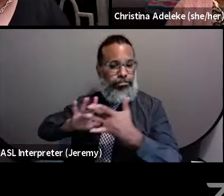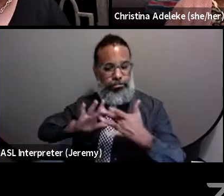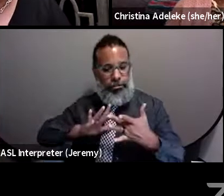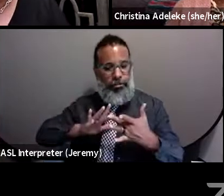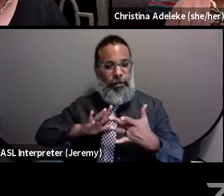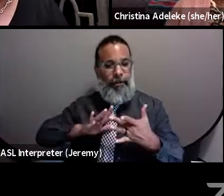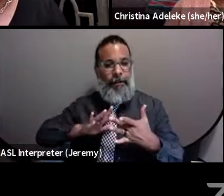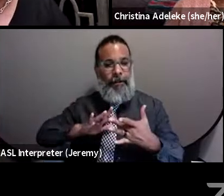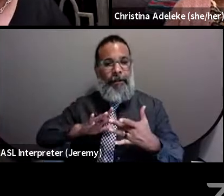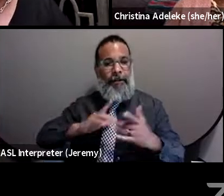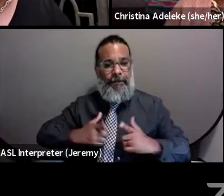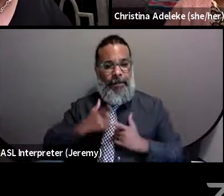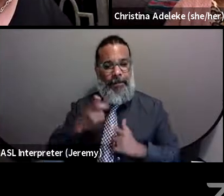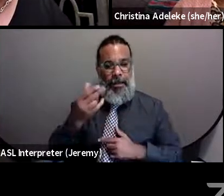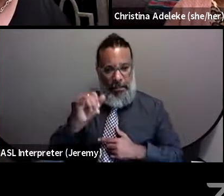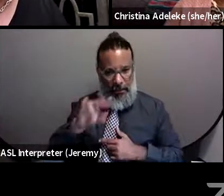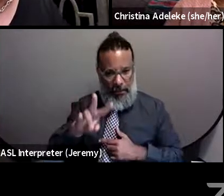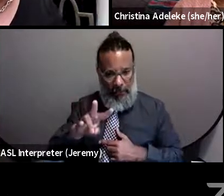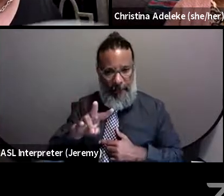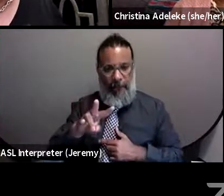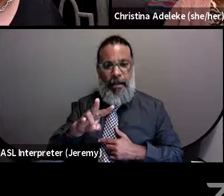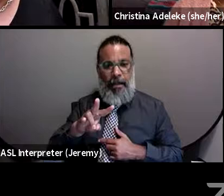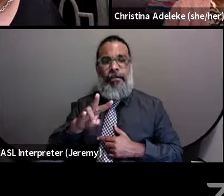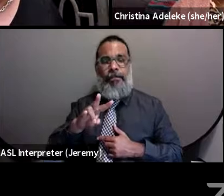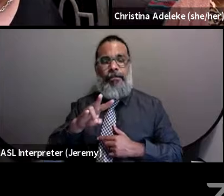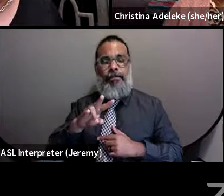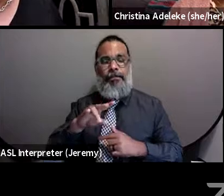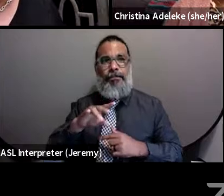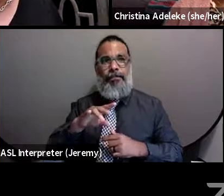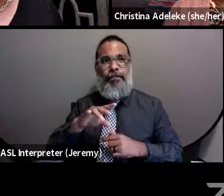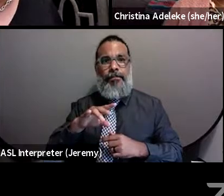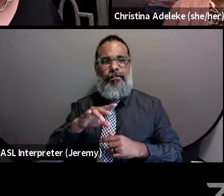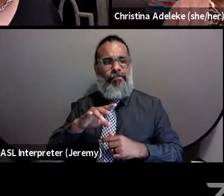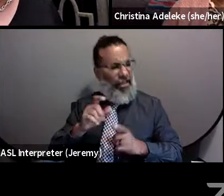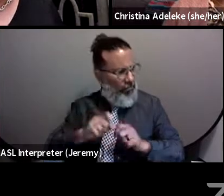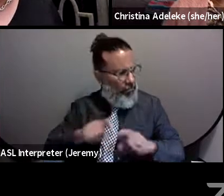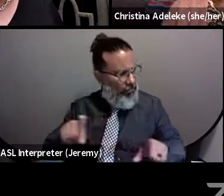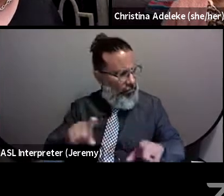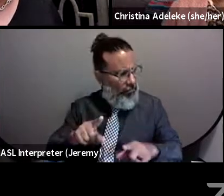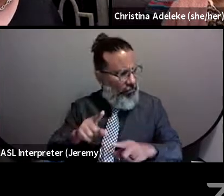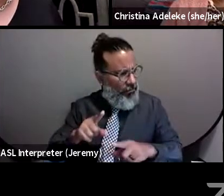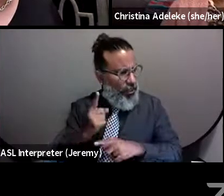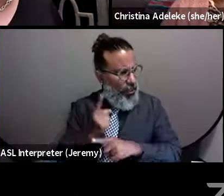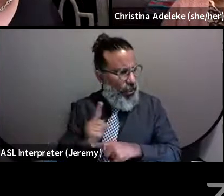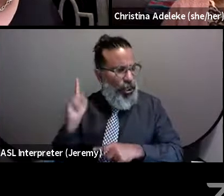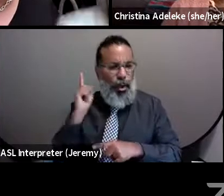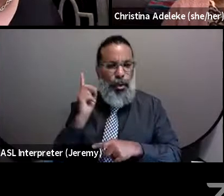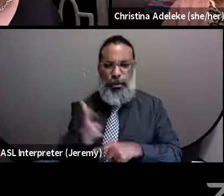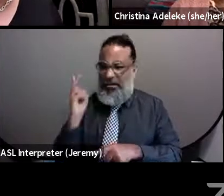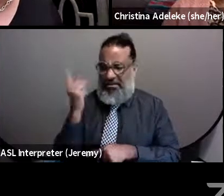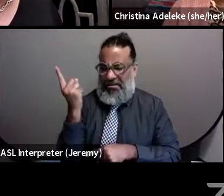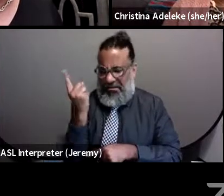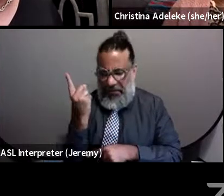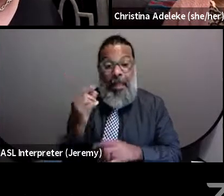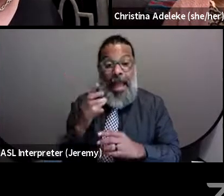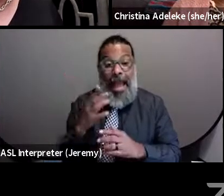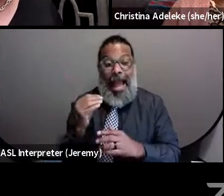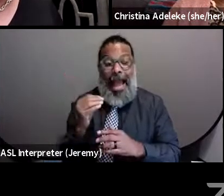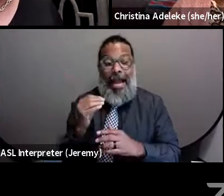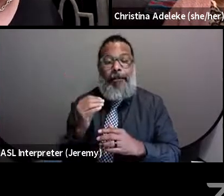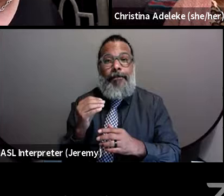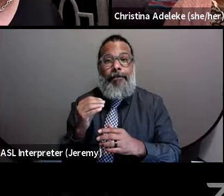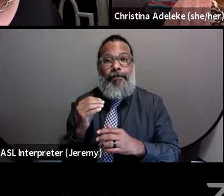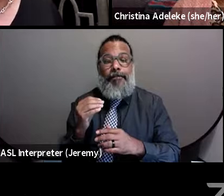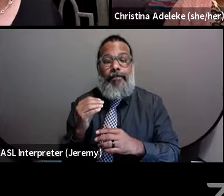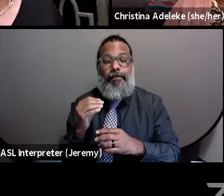HIV, which it was launched a week ago, two weeks ago. And the idea behind this is that for the issues